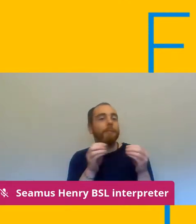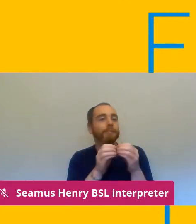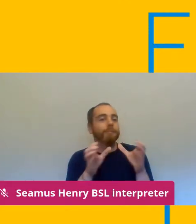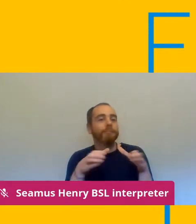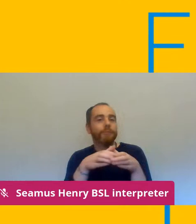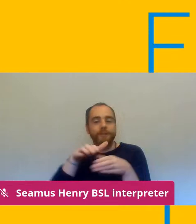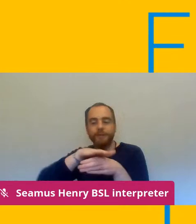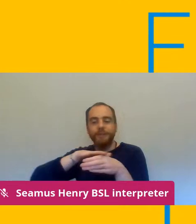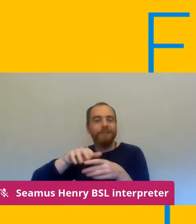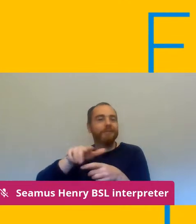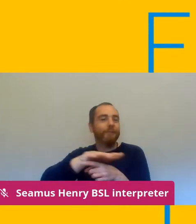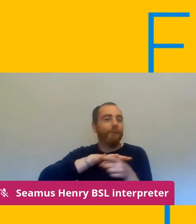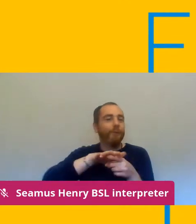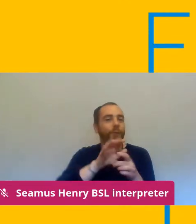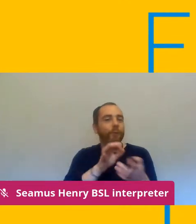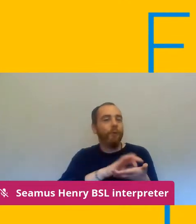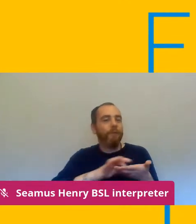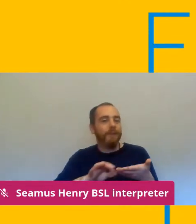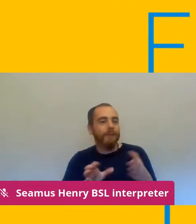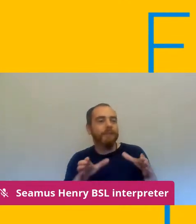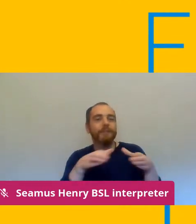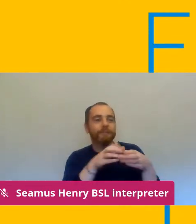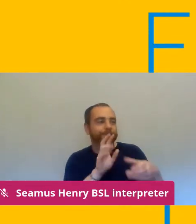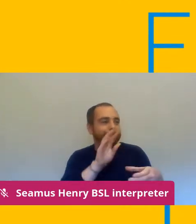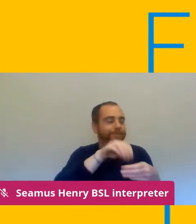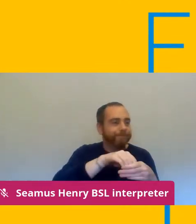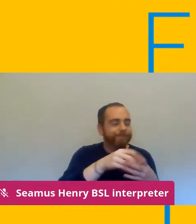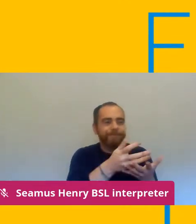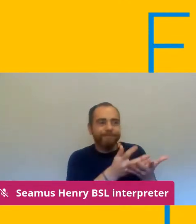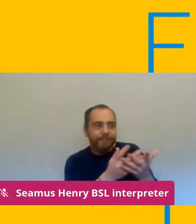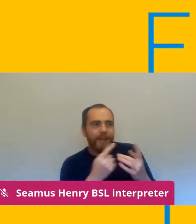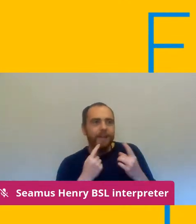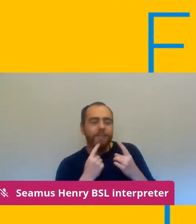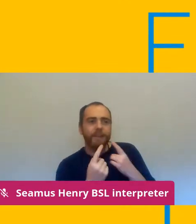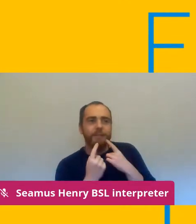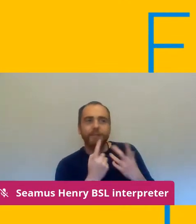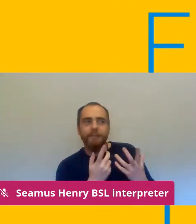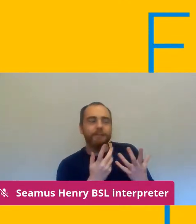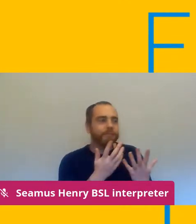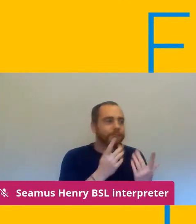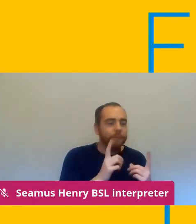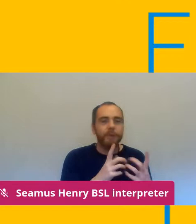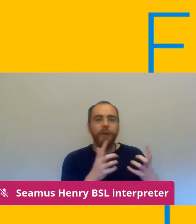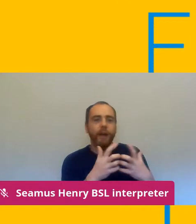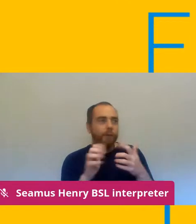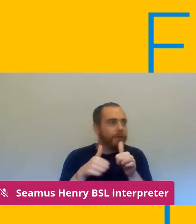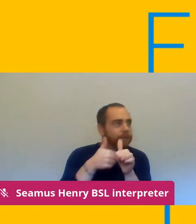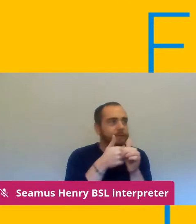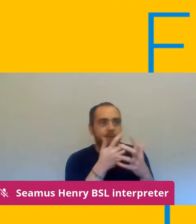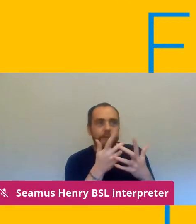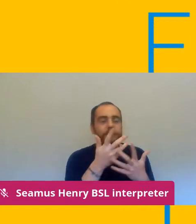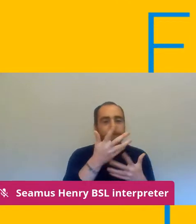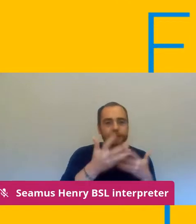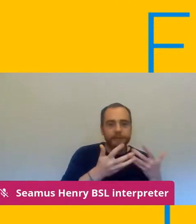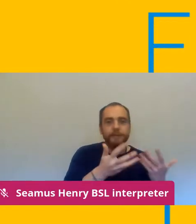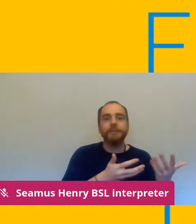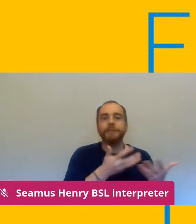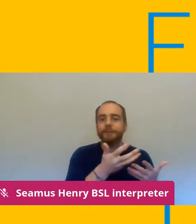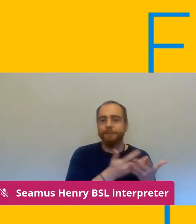things before taking any um action and and just in general with help with advice and legal support etc